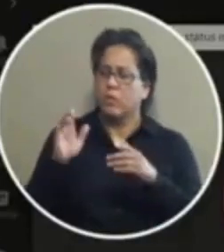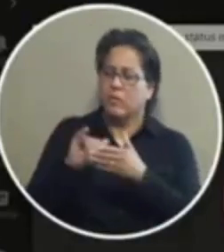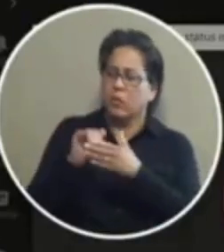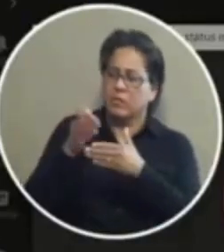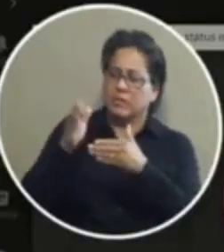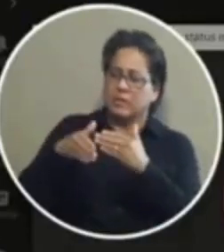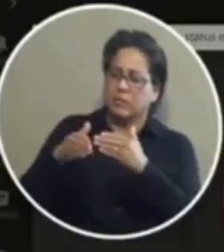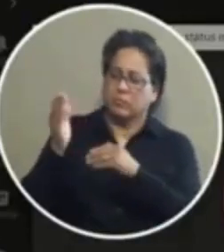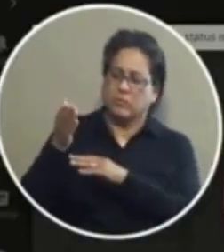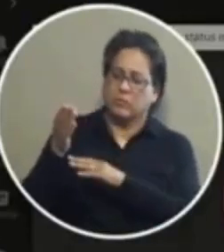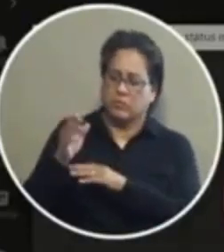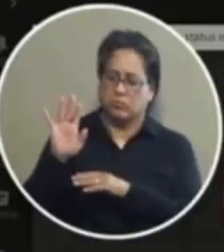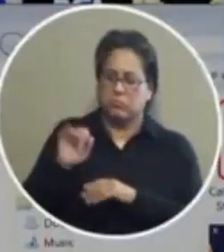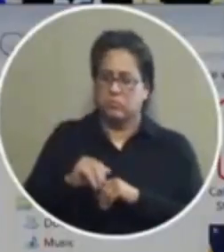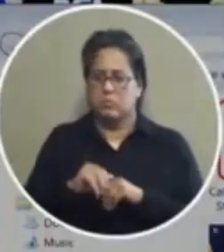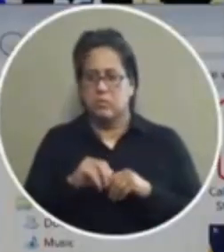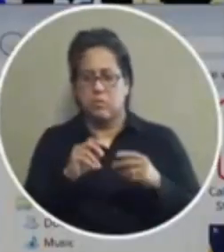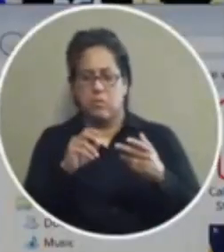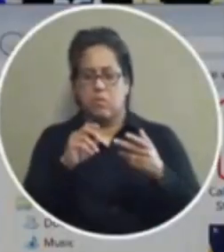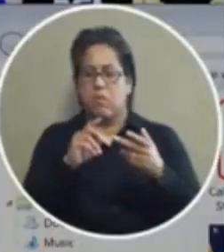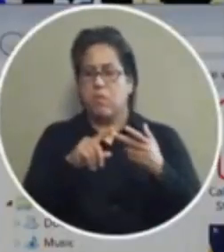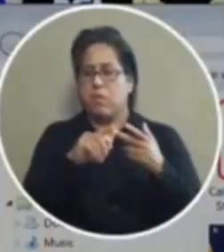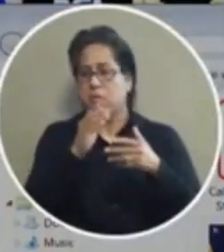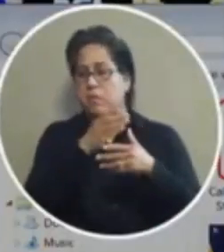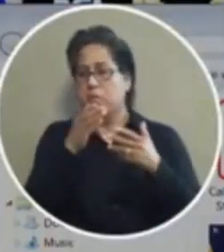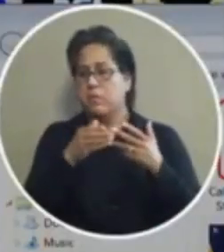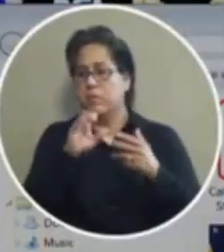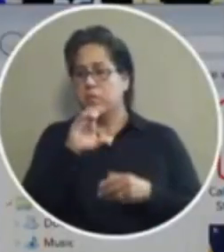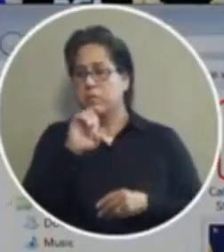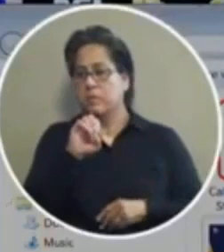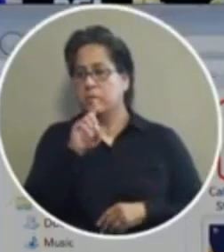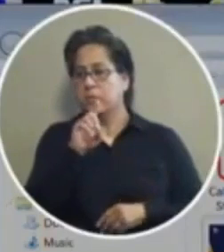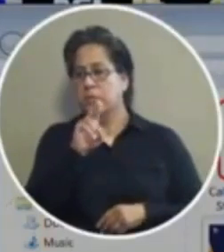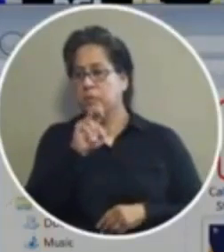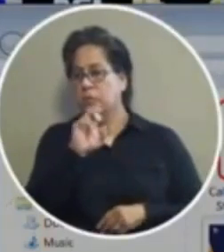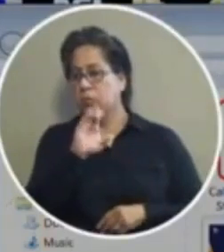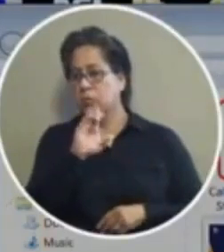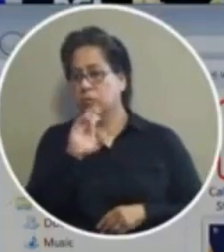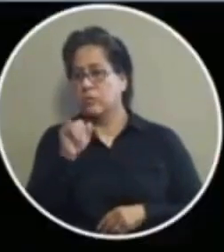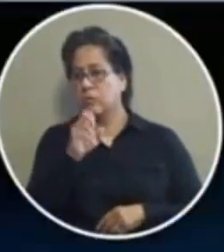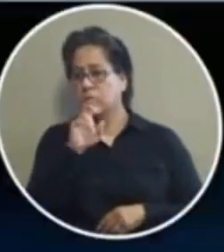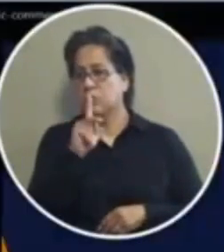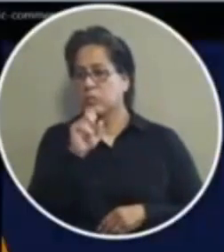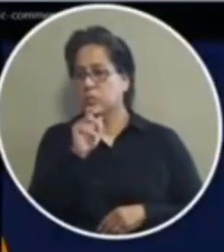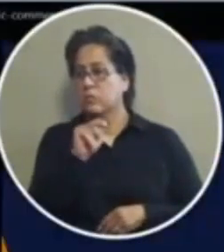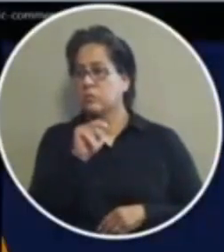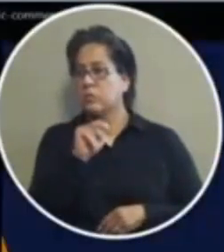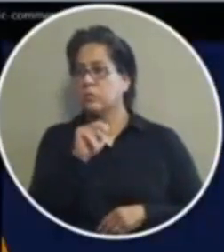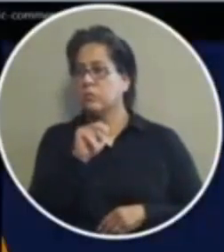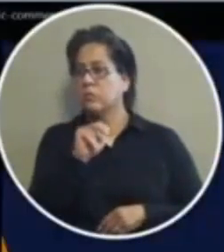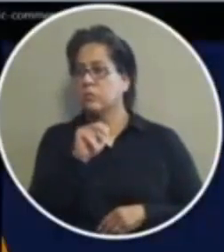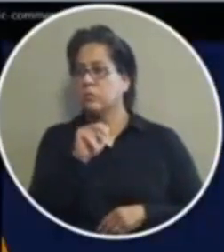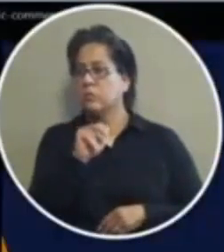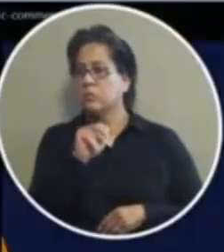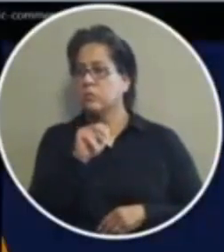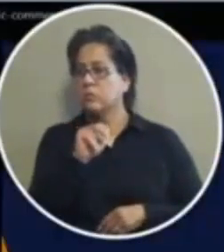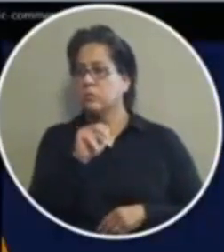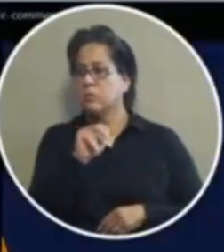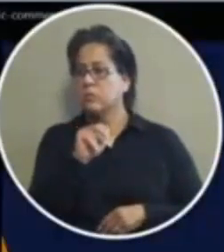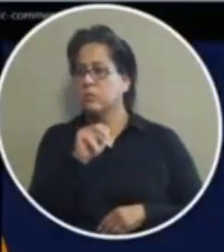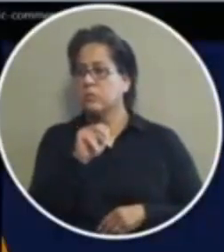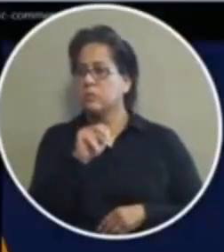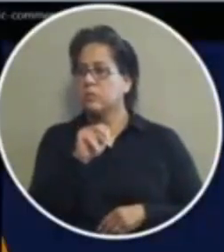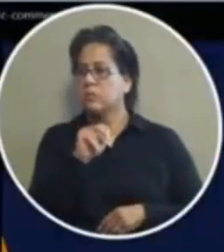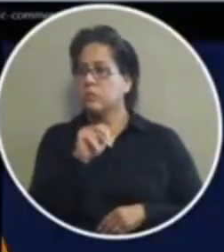okay great thank you the next person is mr cedric jackson ms trying can you share that that